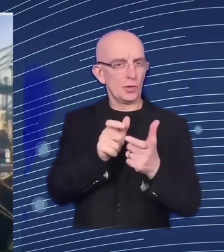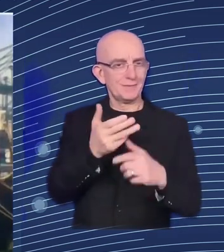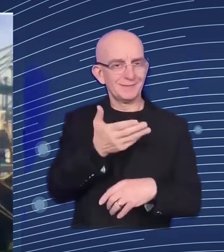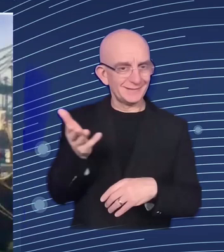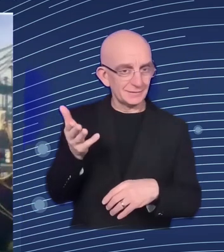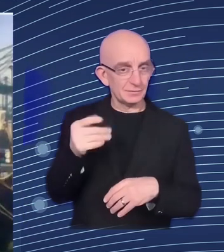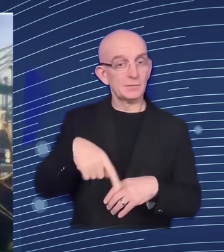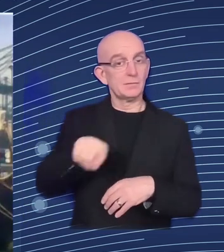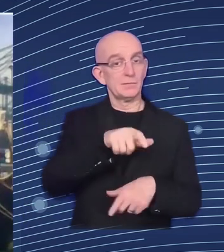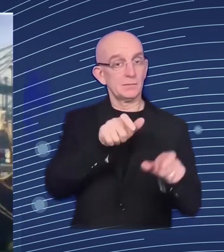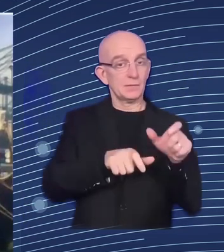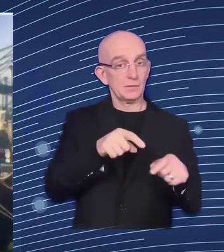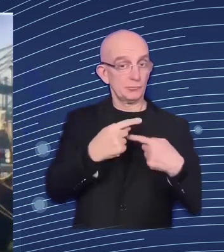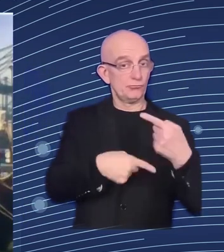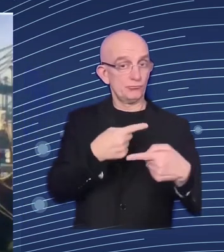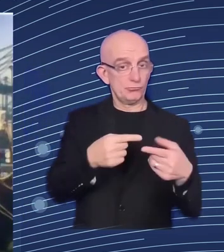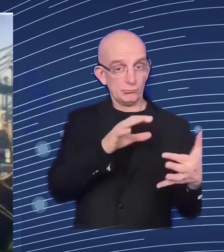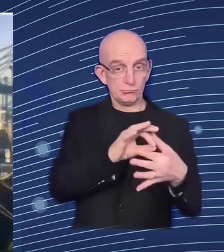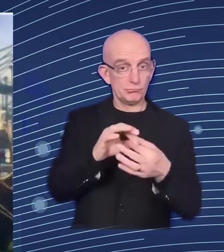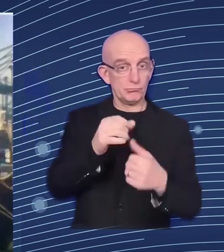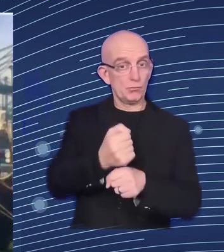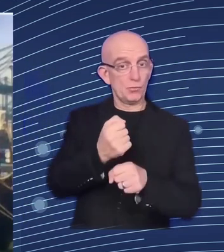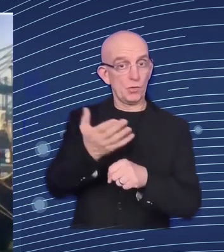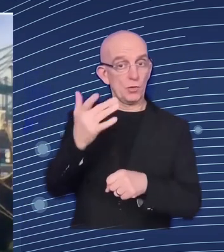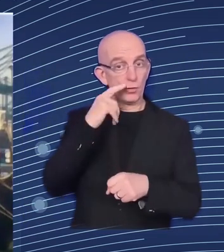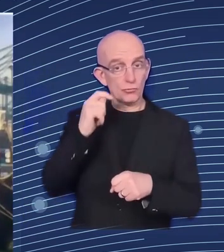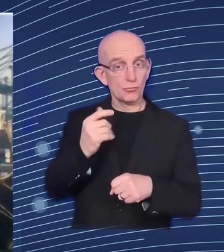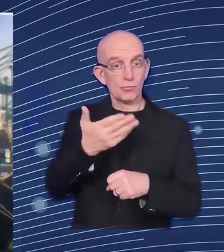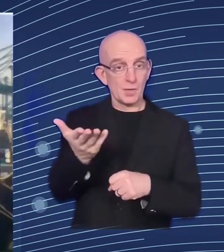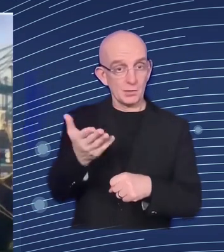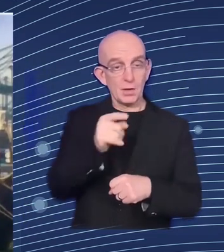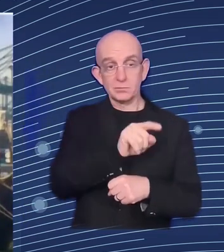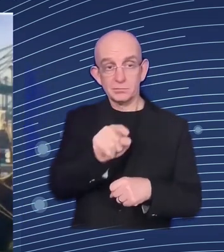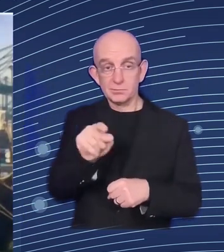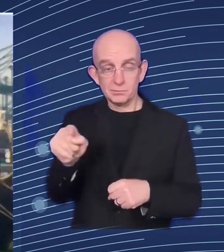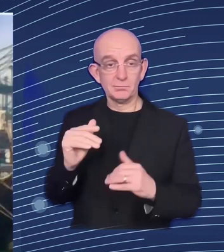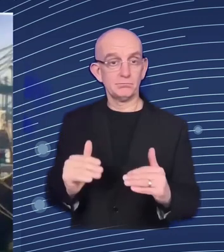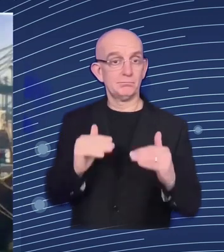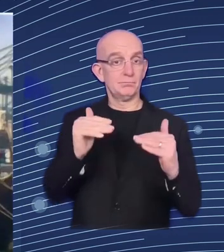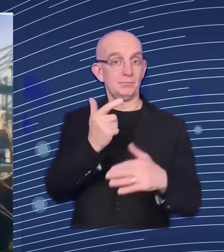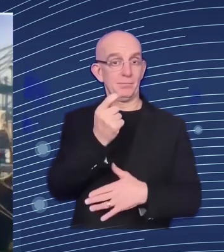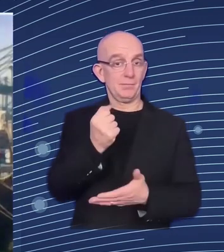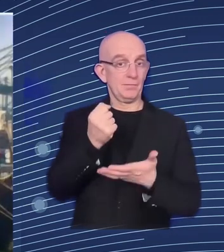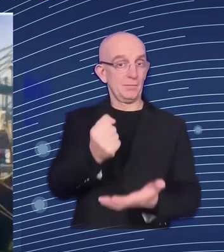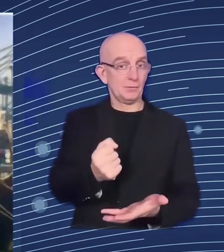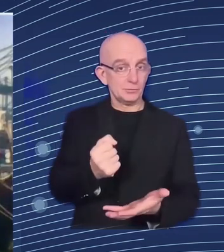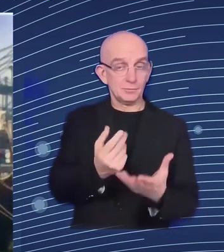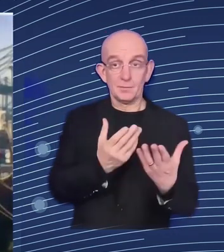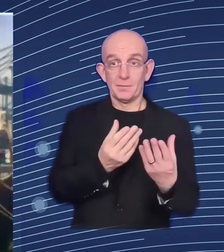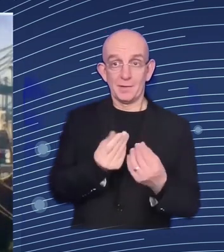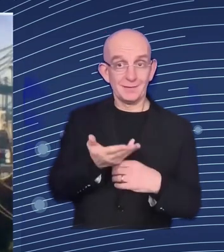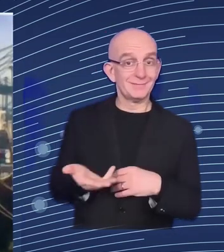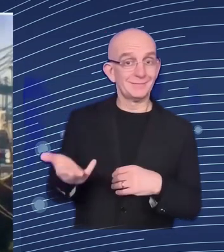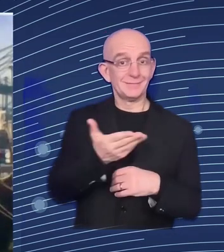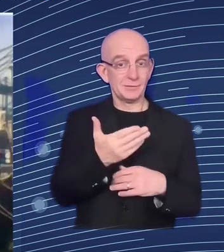responsibility we've seen it at work many of them saw in that a way you know to get a motivated you know hard-working engineer from ukraine